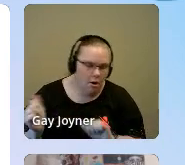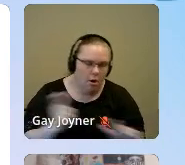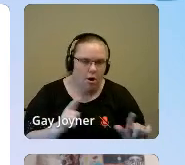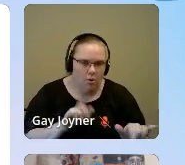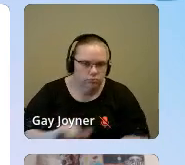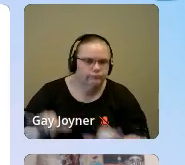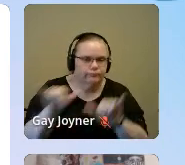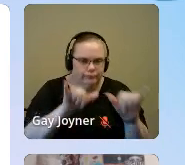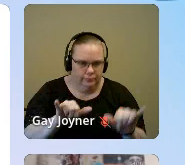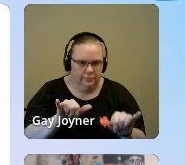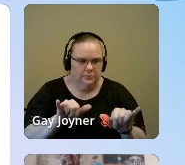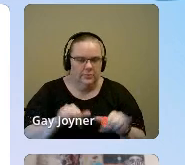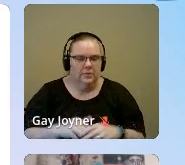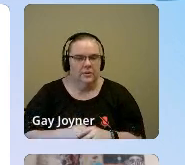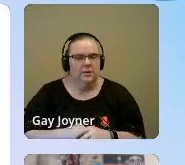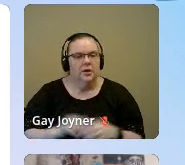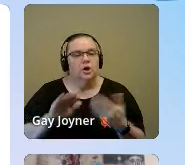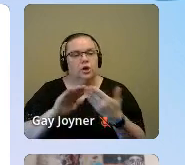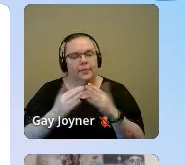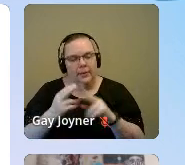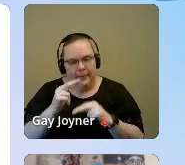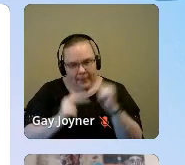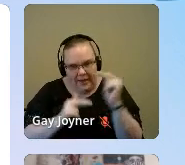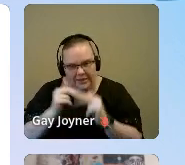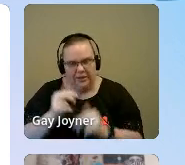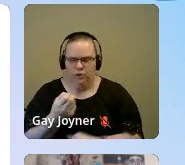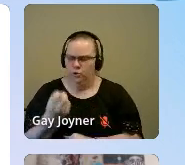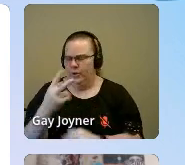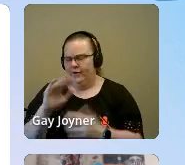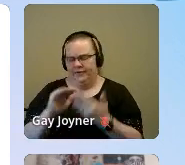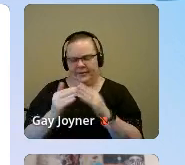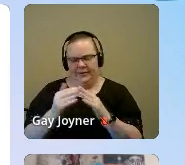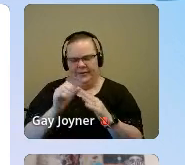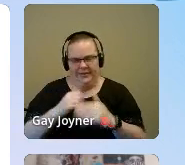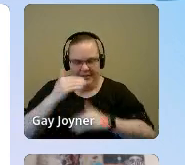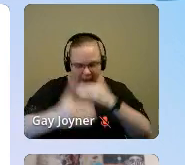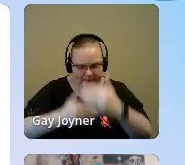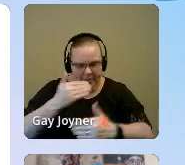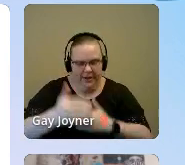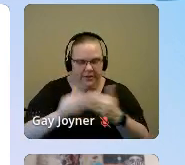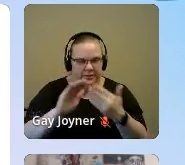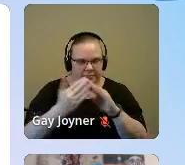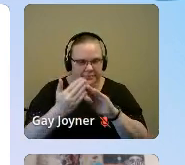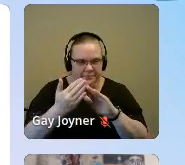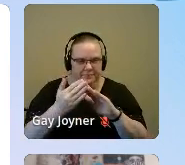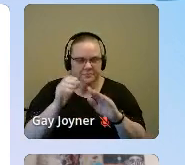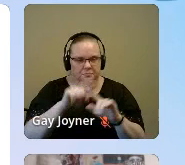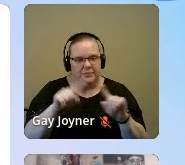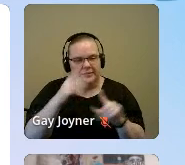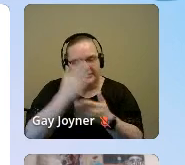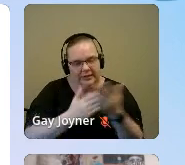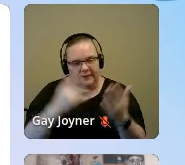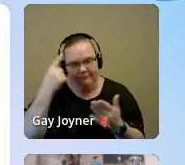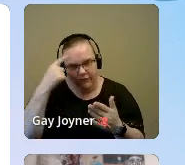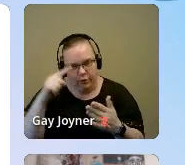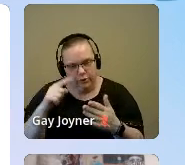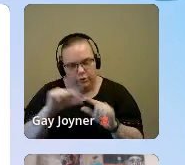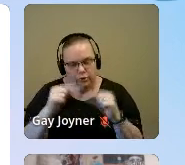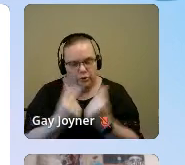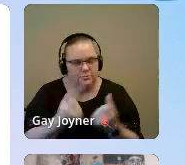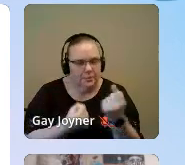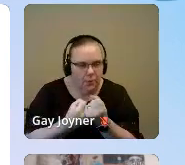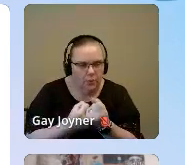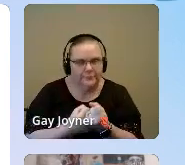Community-based organizations are helpful, 12-step community, topic-specific groups, like for group support, like adoption,